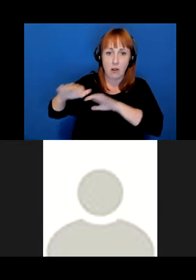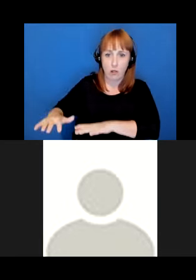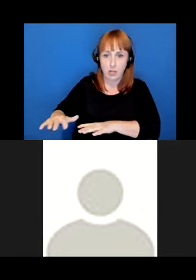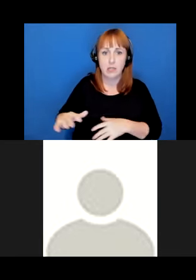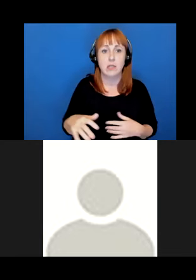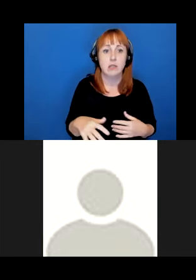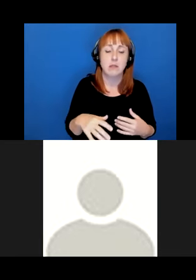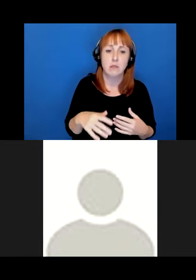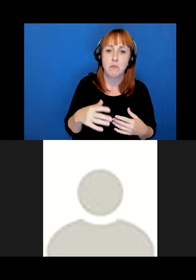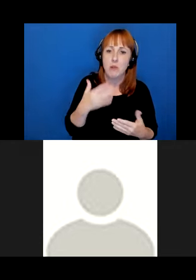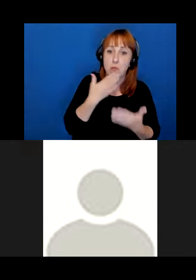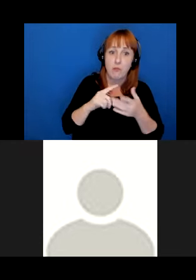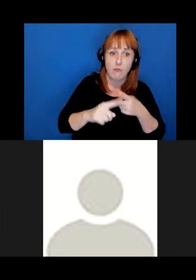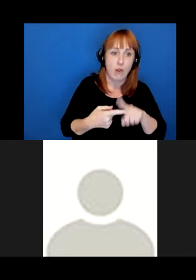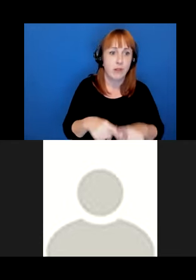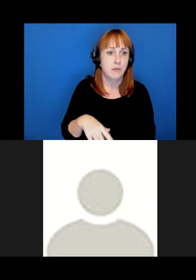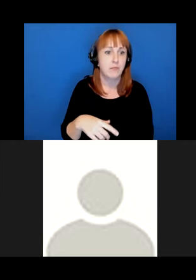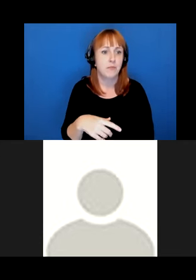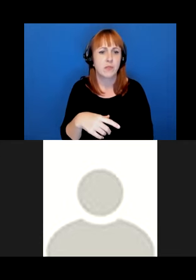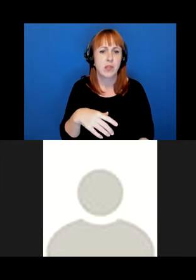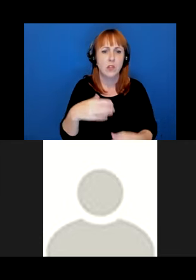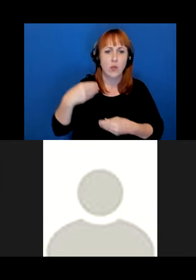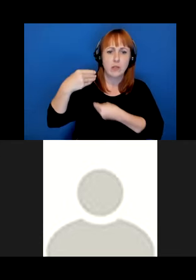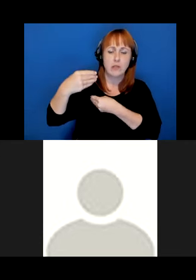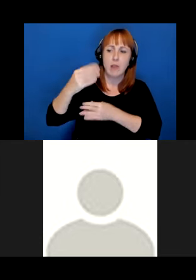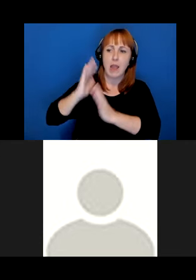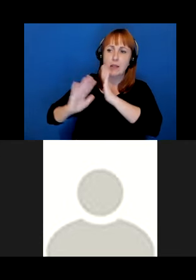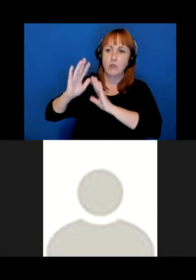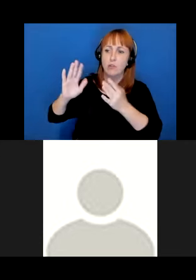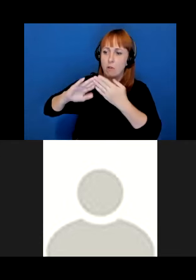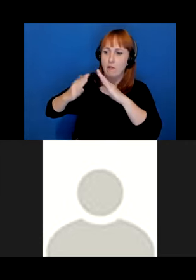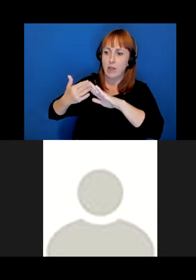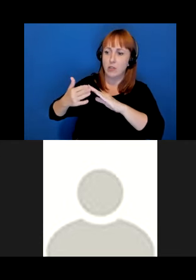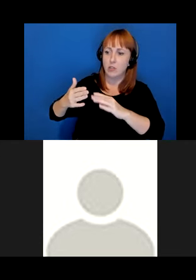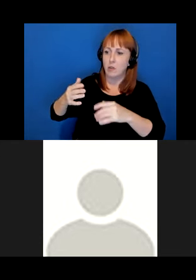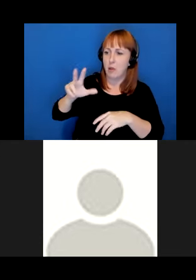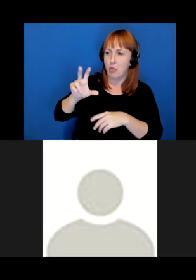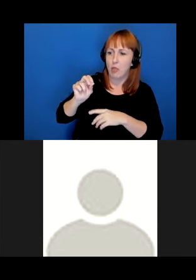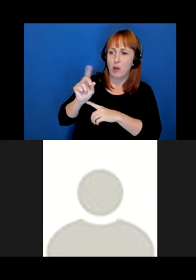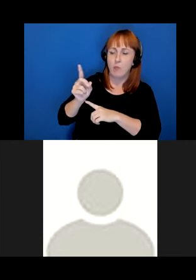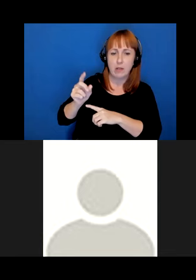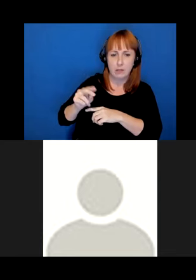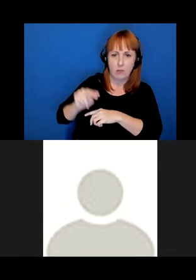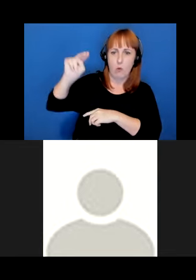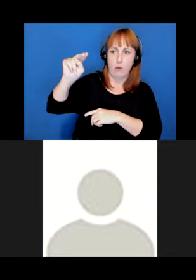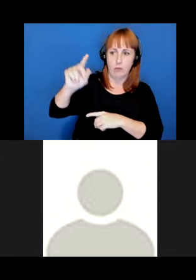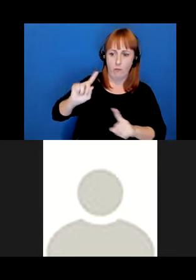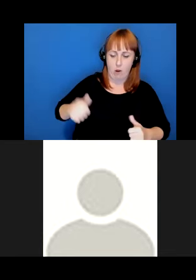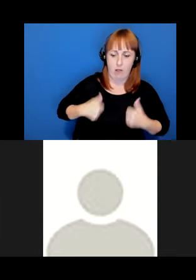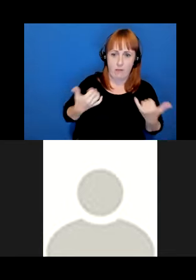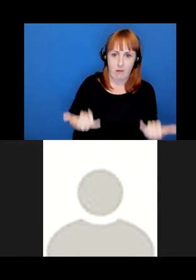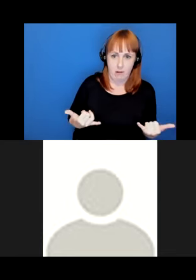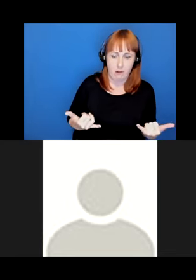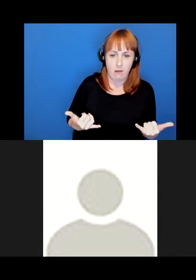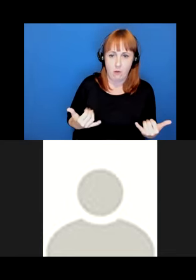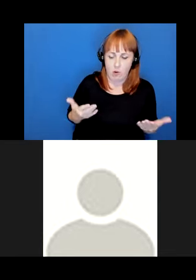El Frank's ancestral village is about 30 minutes north of where I am now. And I wanted to sort of acknowledge that and to